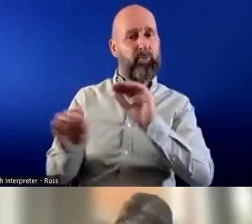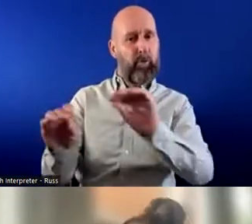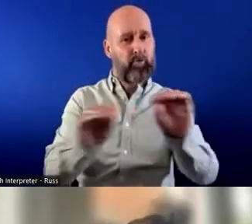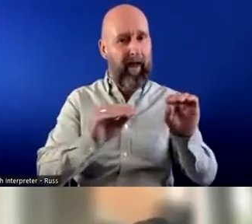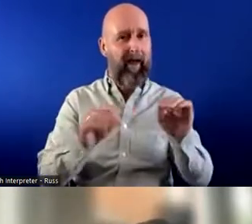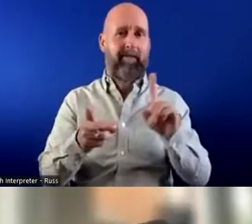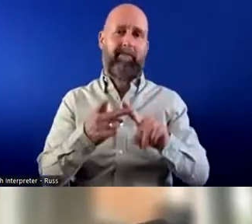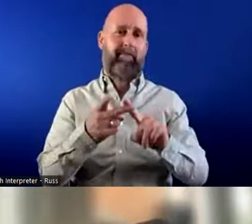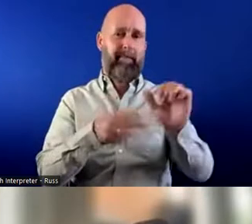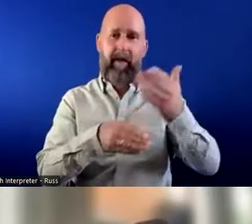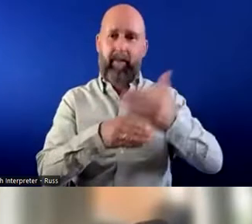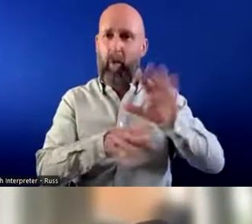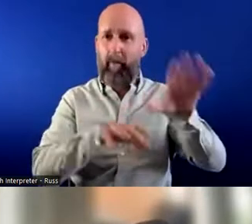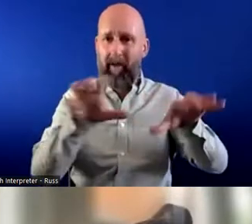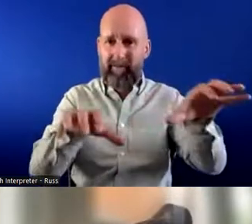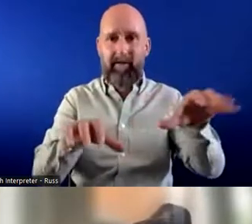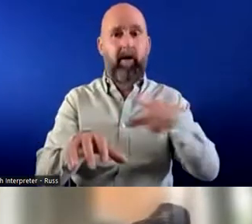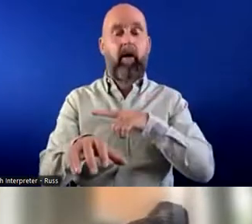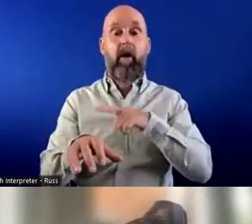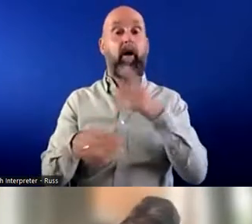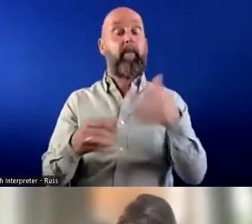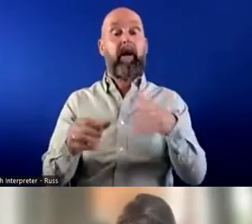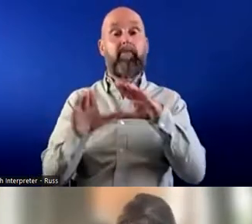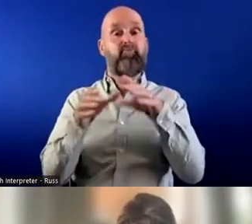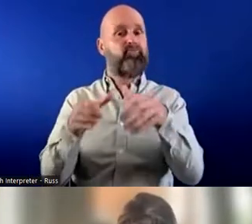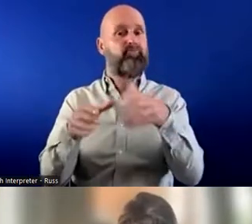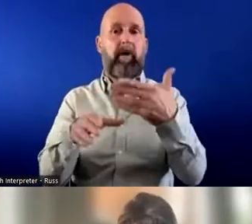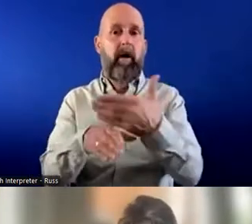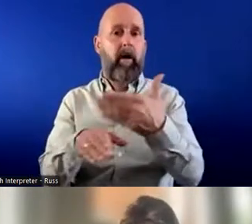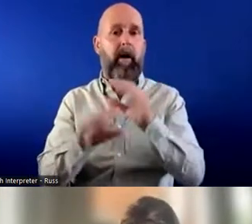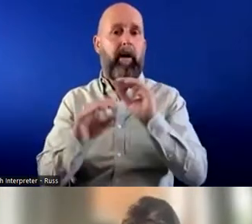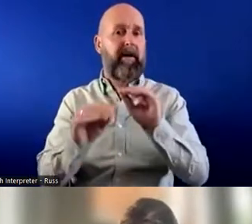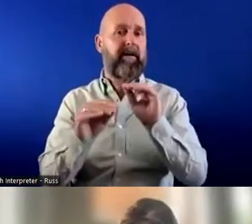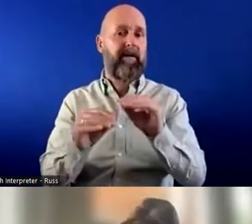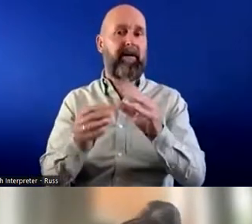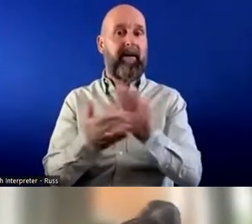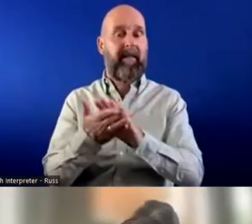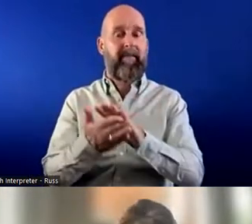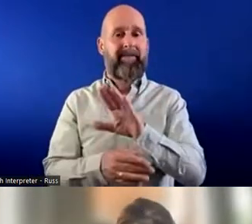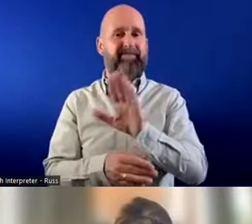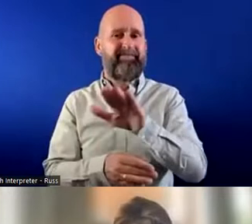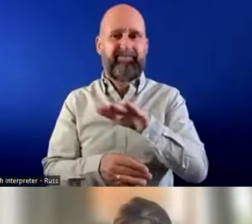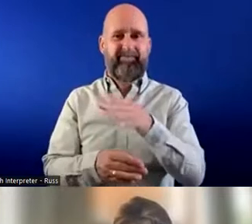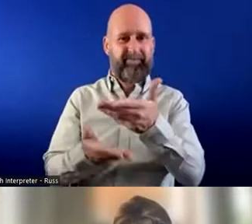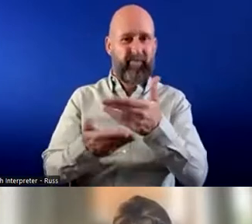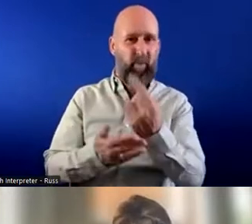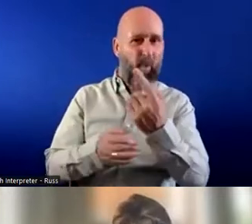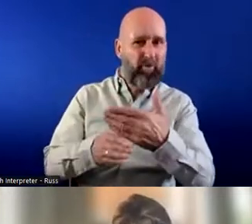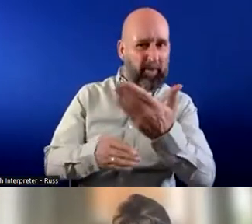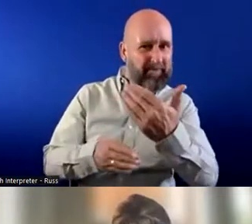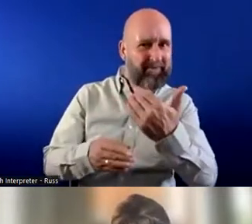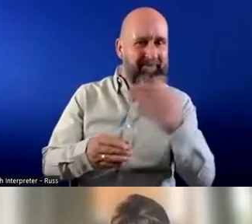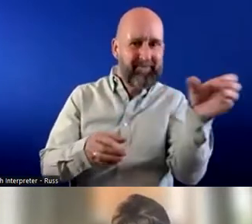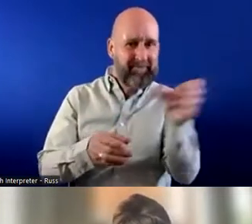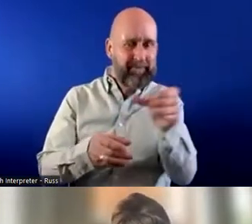employment. And it's gone from businesses where they maybe would have, I would have been really nudging them to give us one job to the fact that